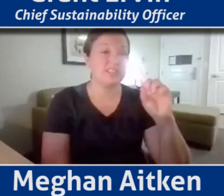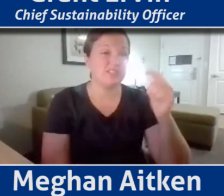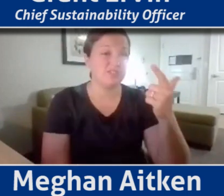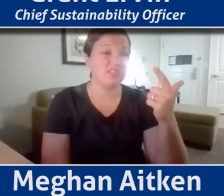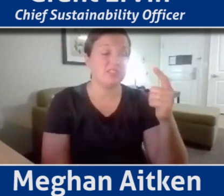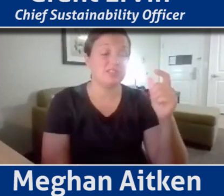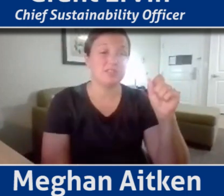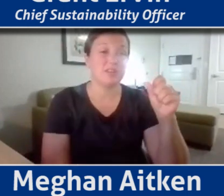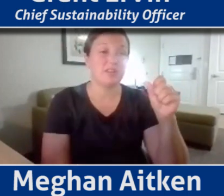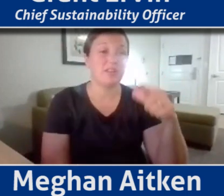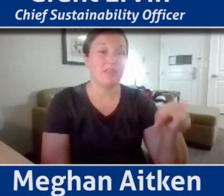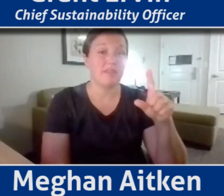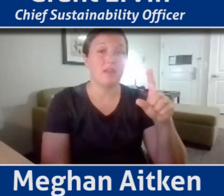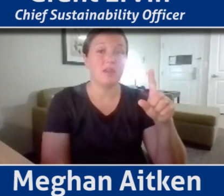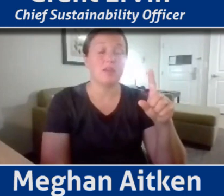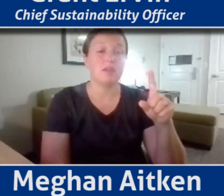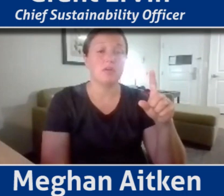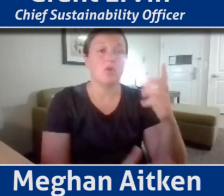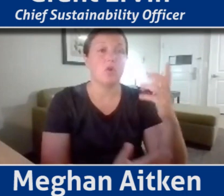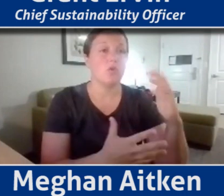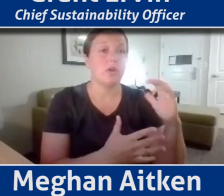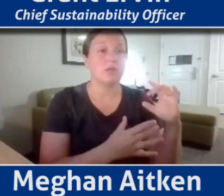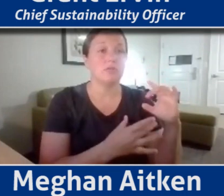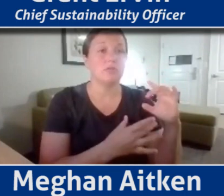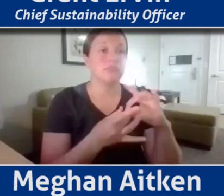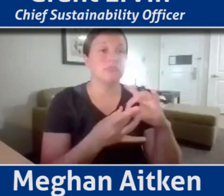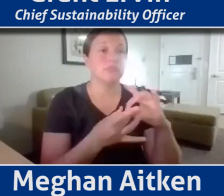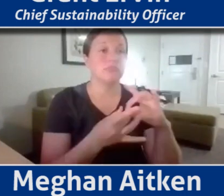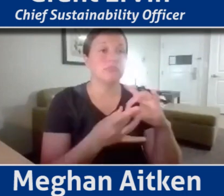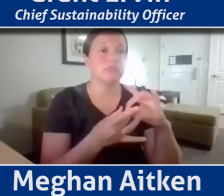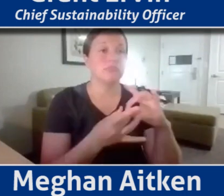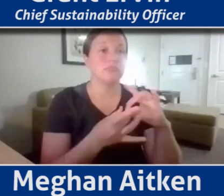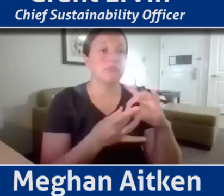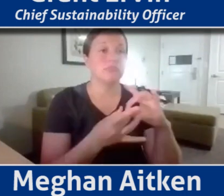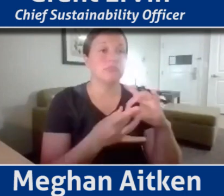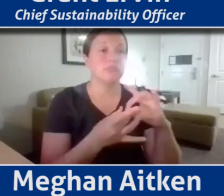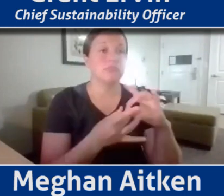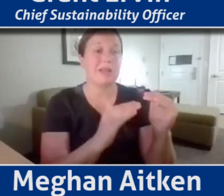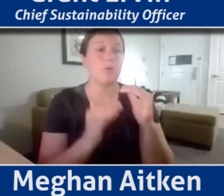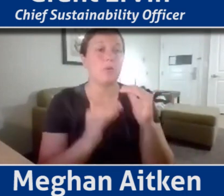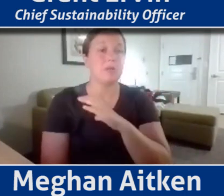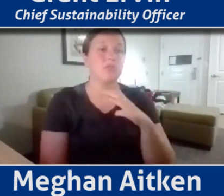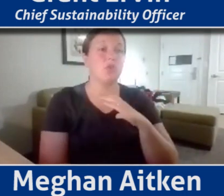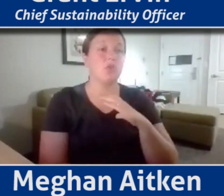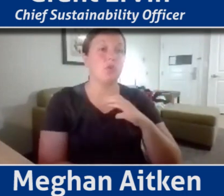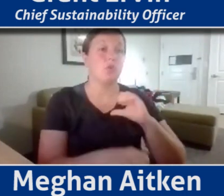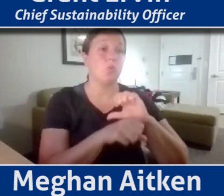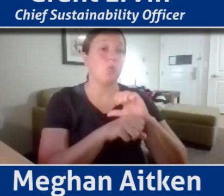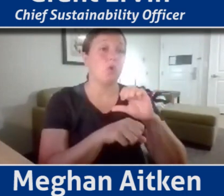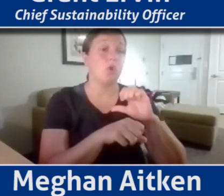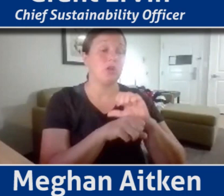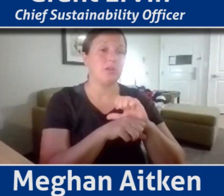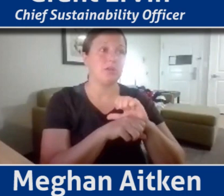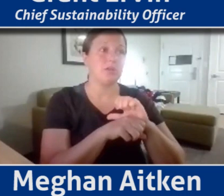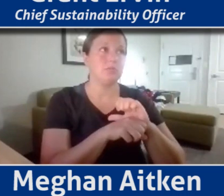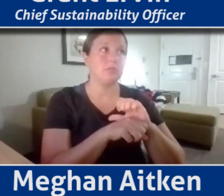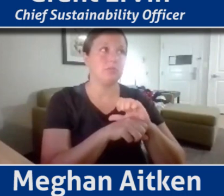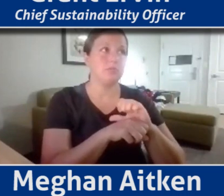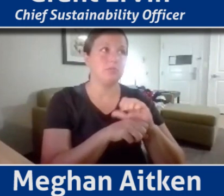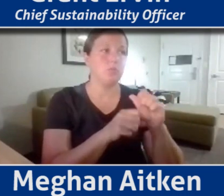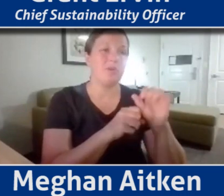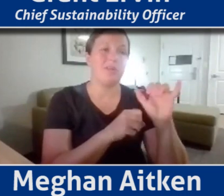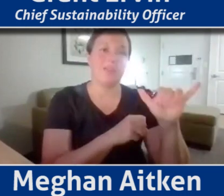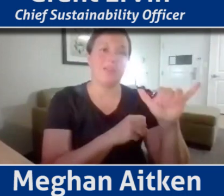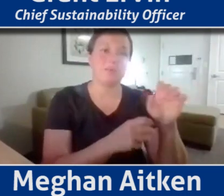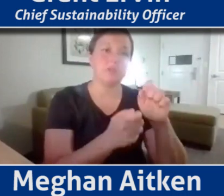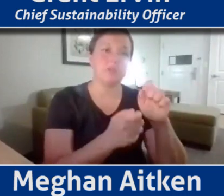that the gender equity commission is, is working off of those SDGs. Well, that particular SDG, but also things